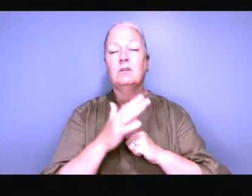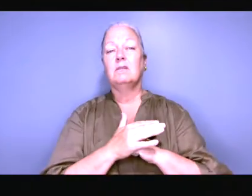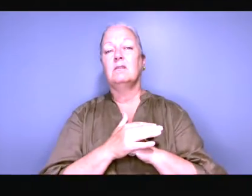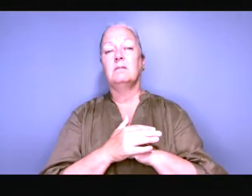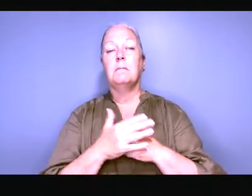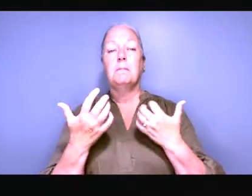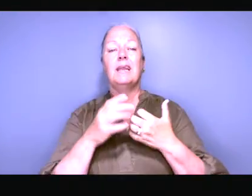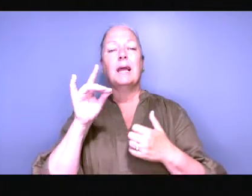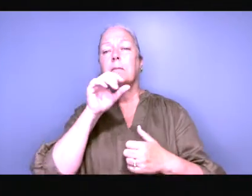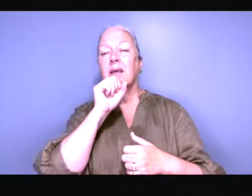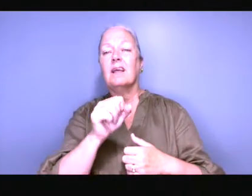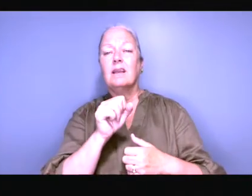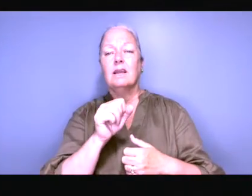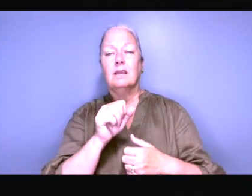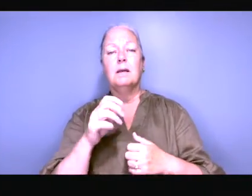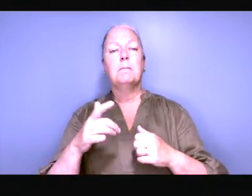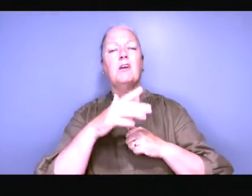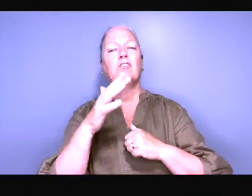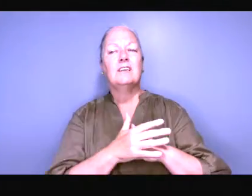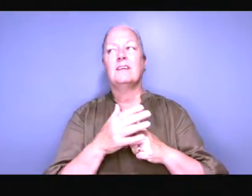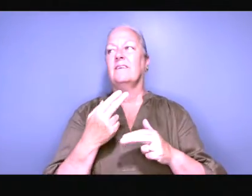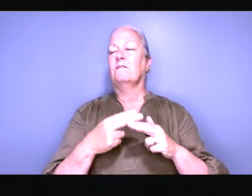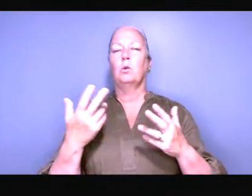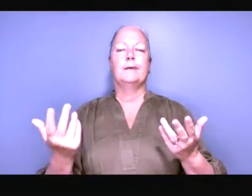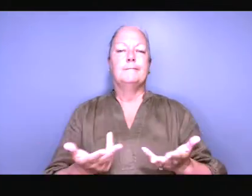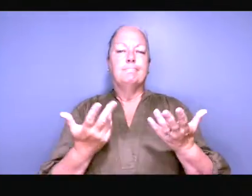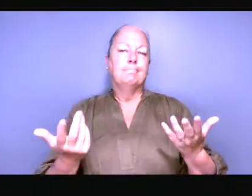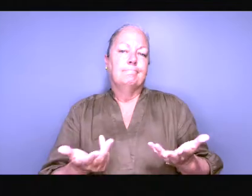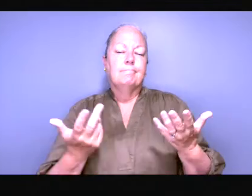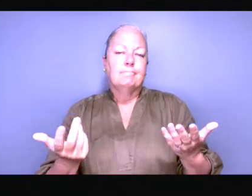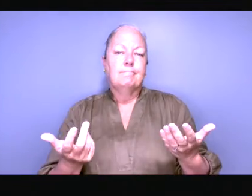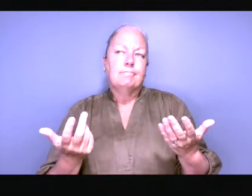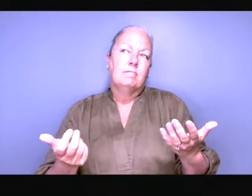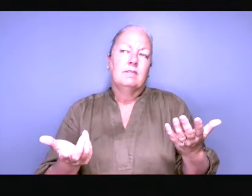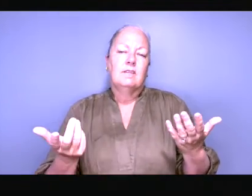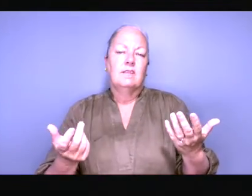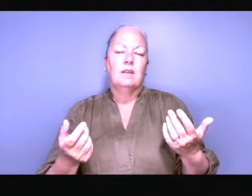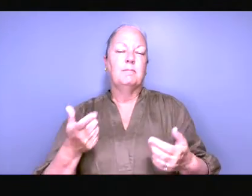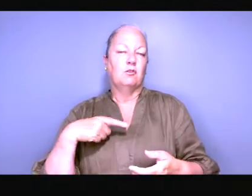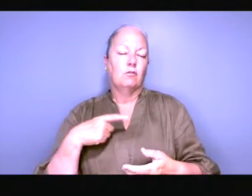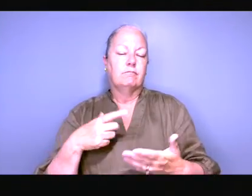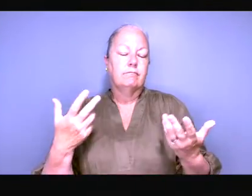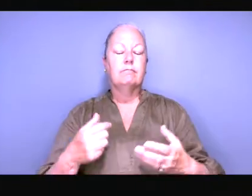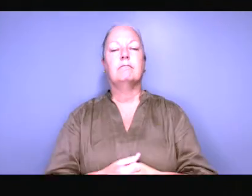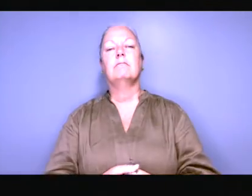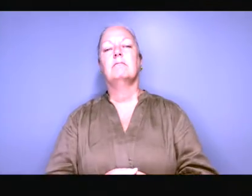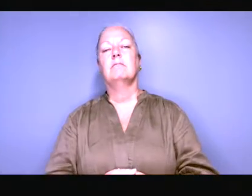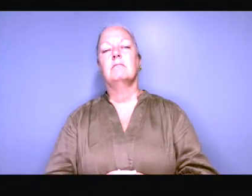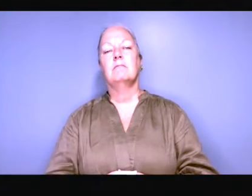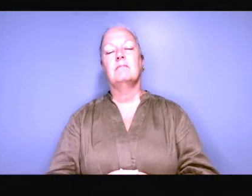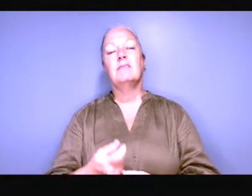losing your family your marriage because a lot of gay men were married for convenience or for